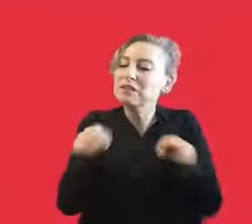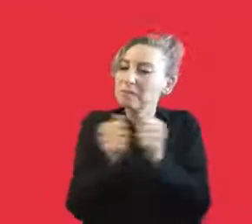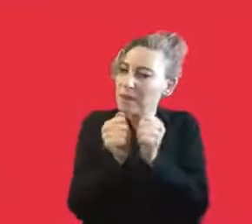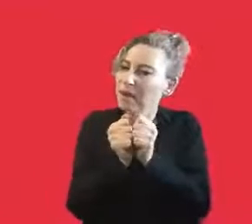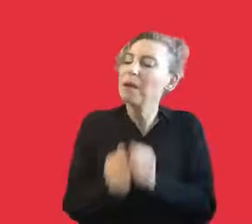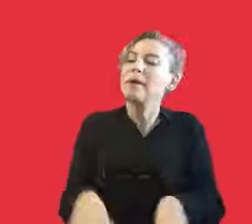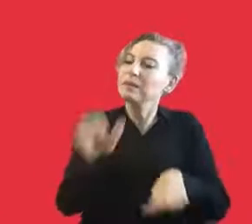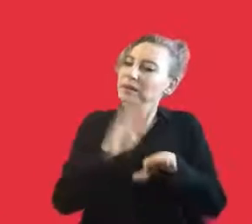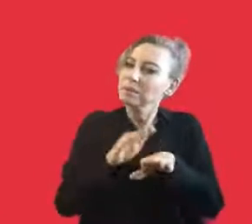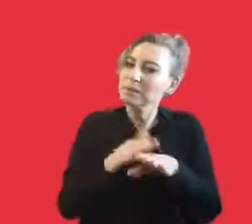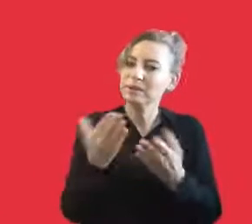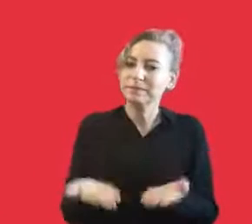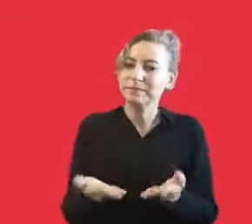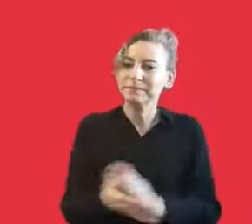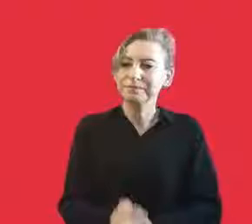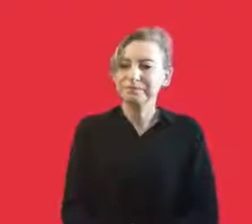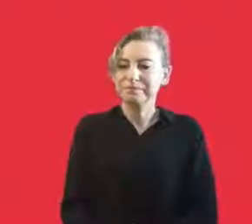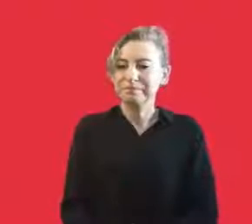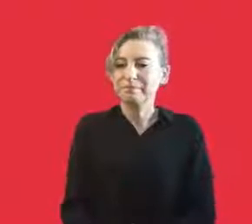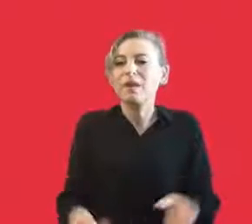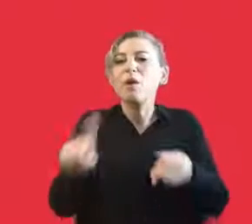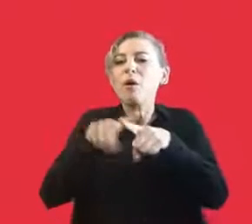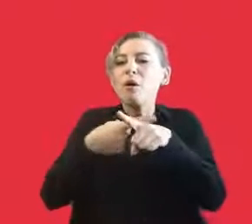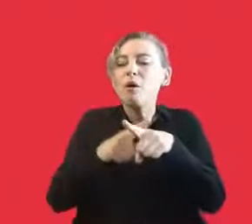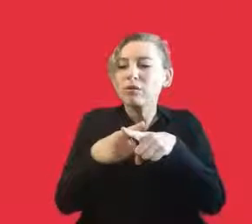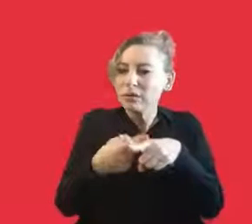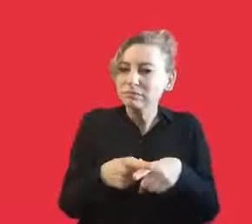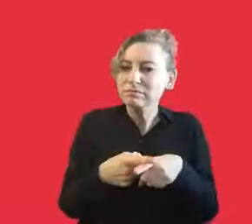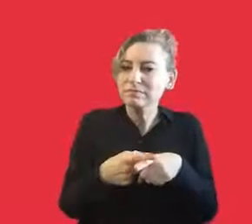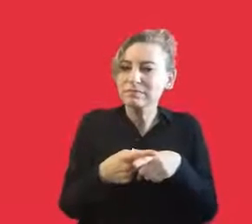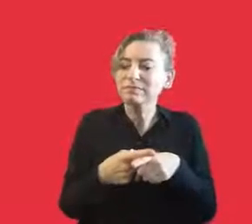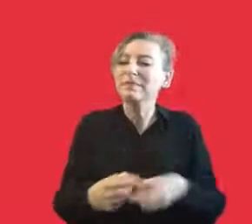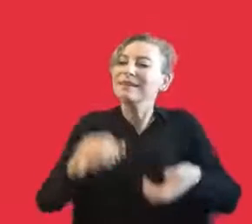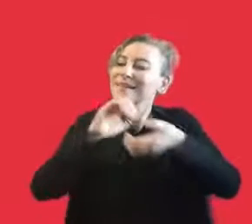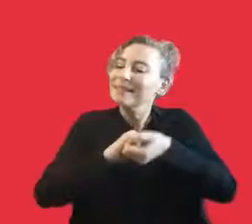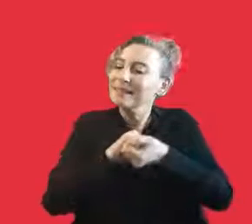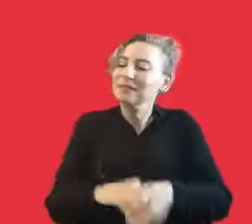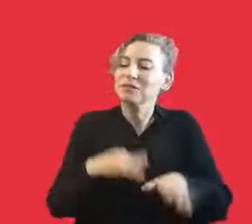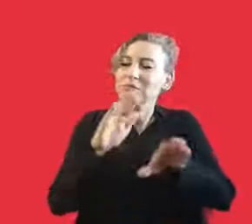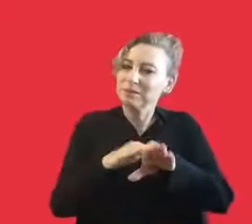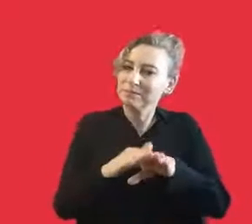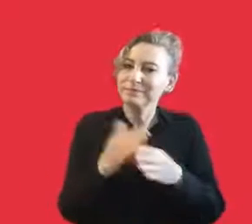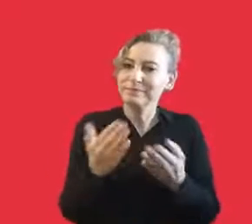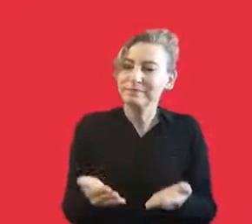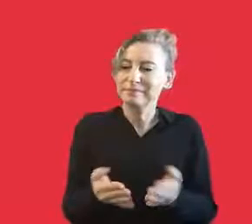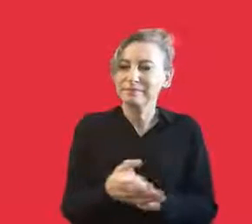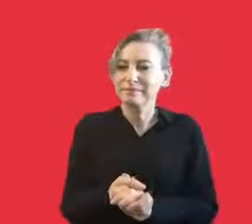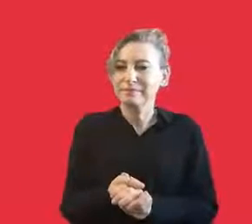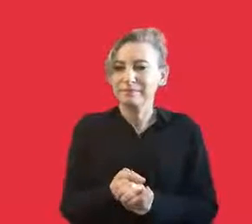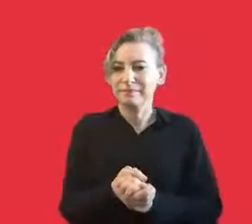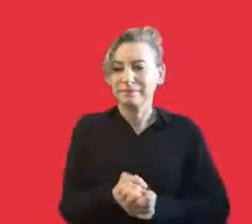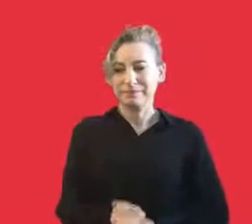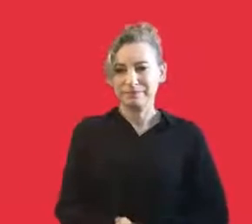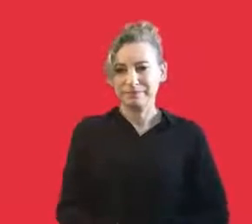and we'll help it. And so solidarity is one of the most important thing in the culture. And